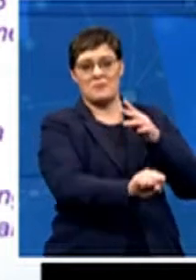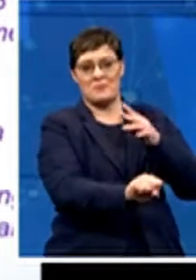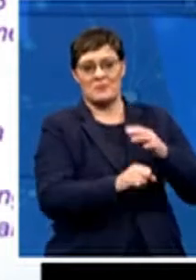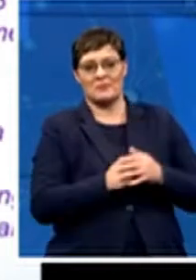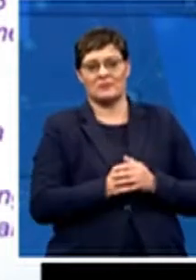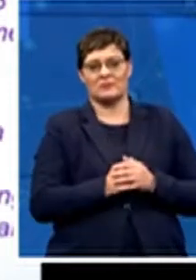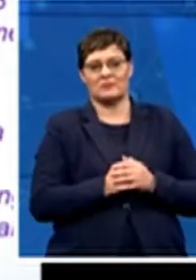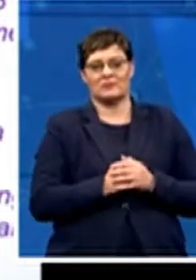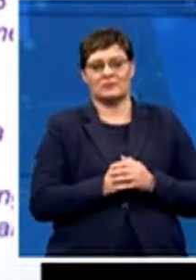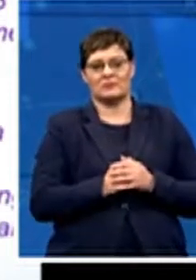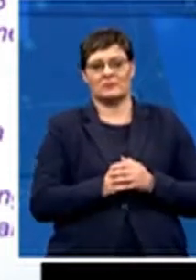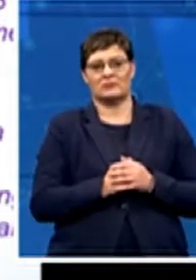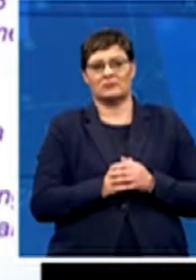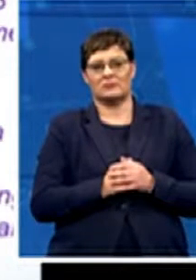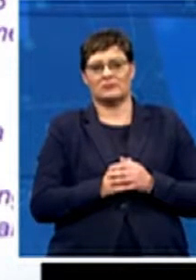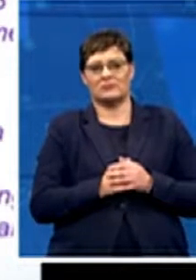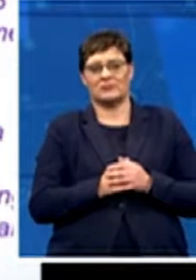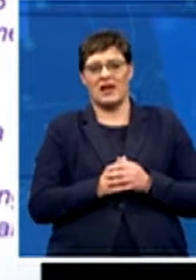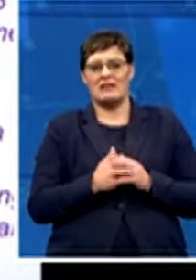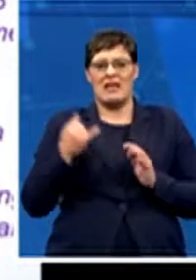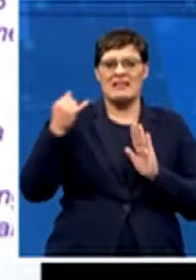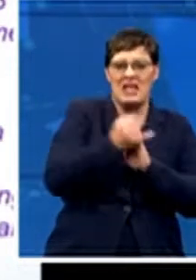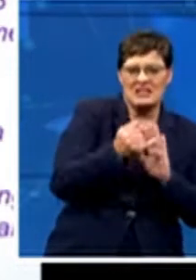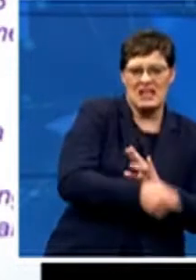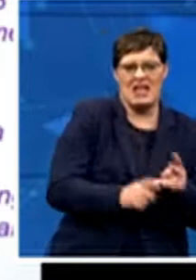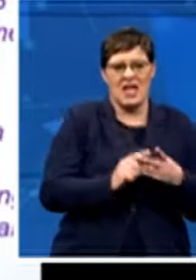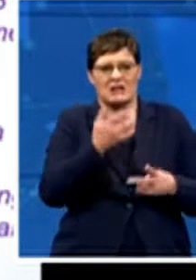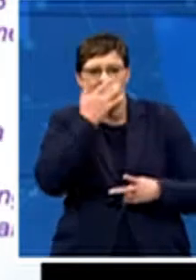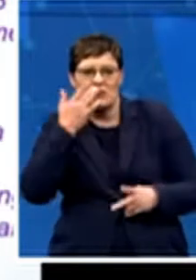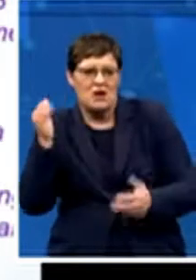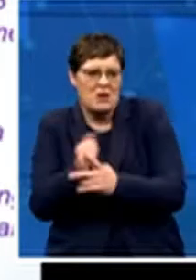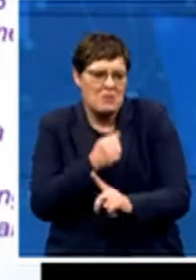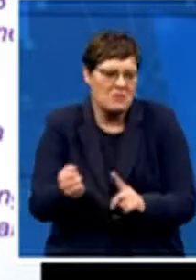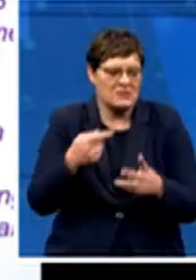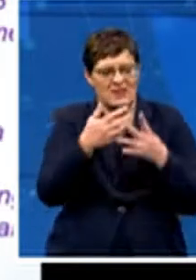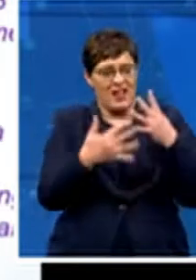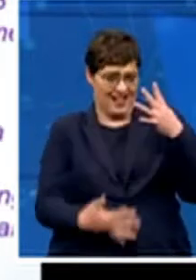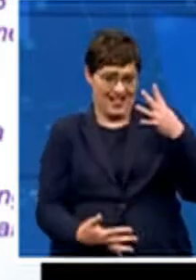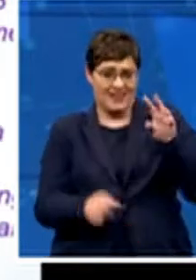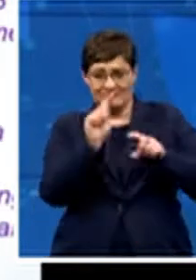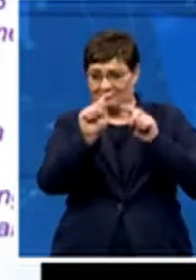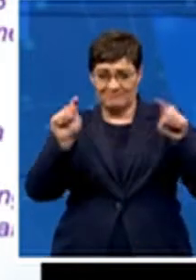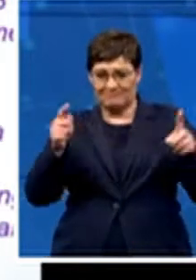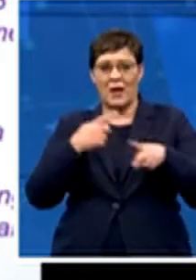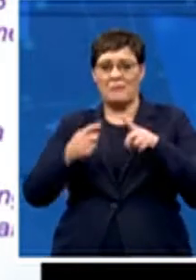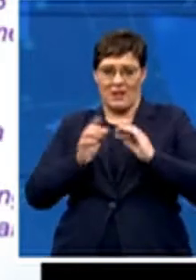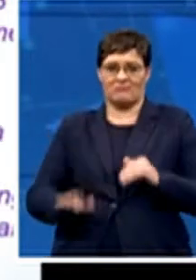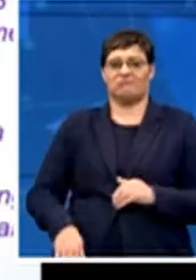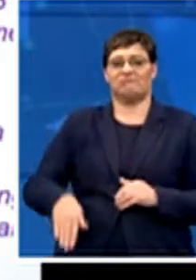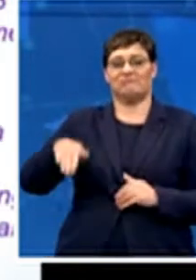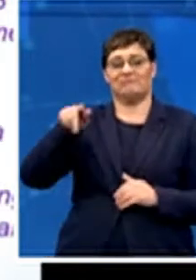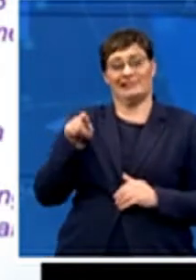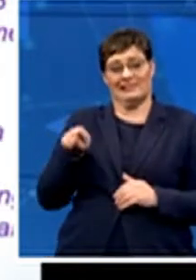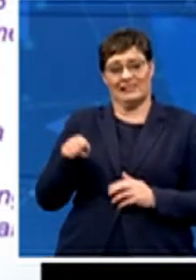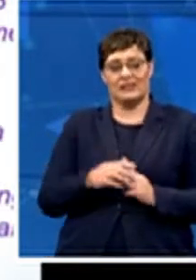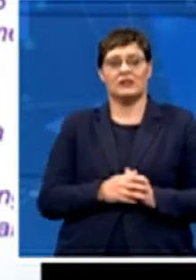drug abuse, safety issues in many of the communities in which our players grow up in. On the other hand, the vast majority